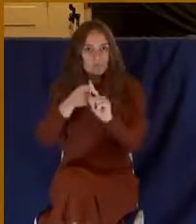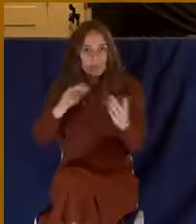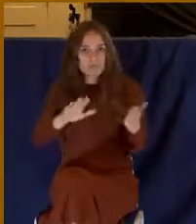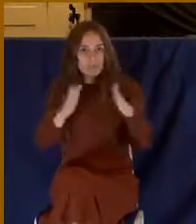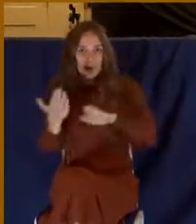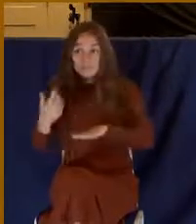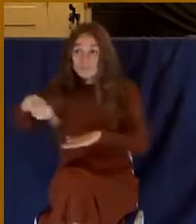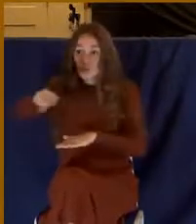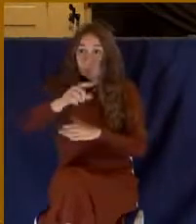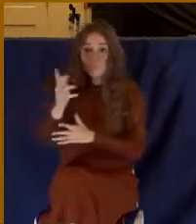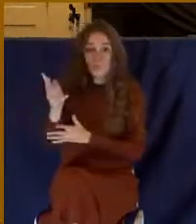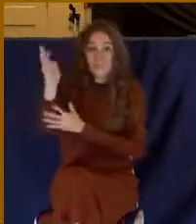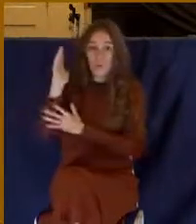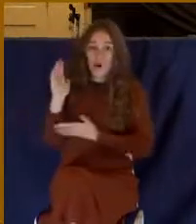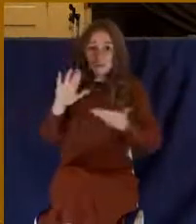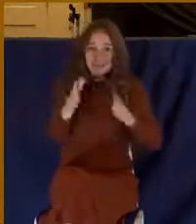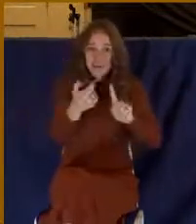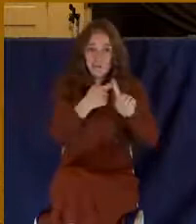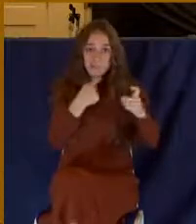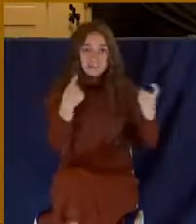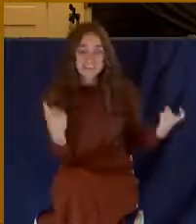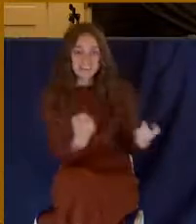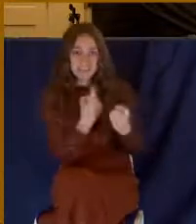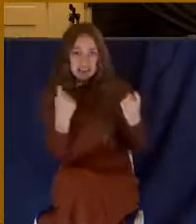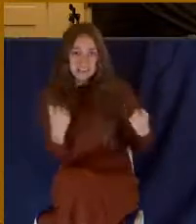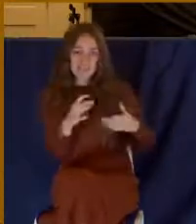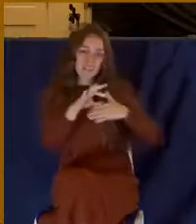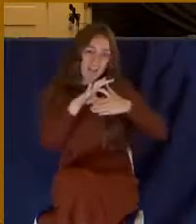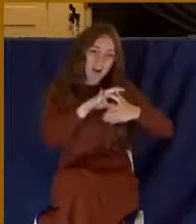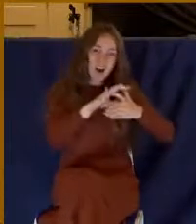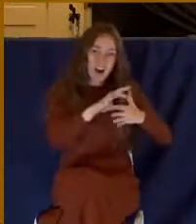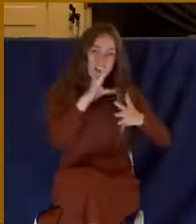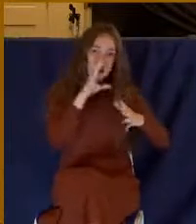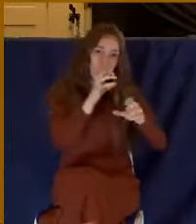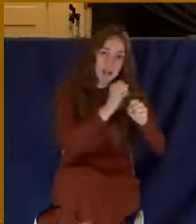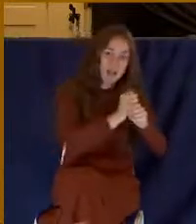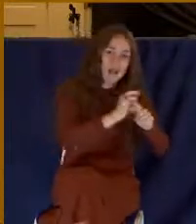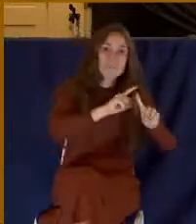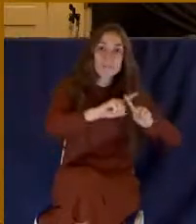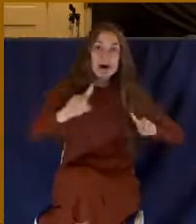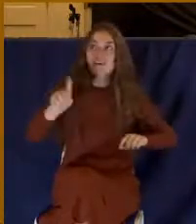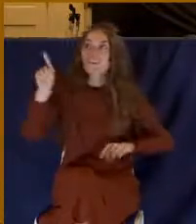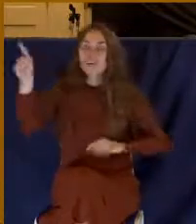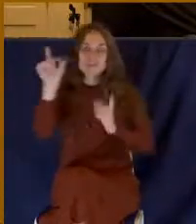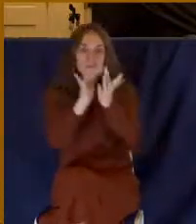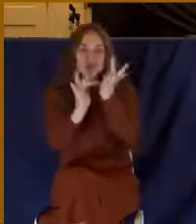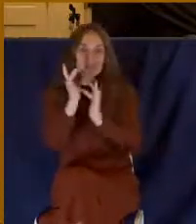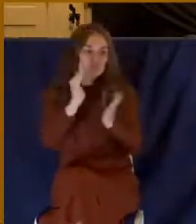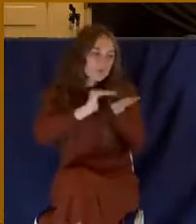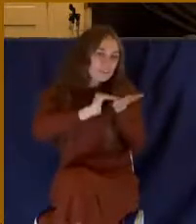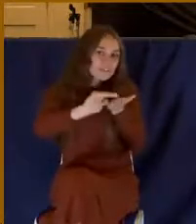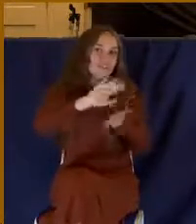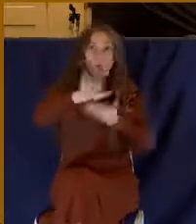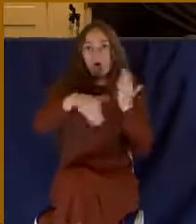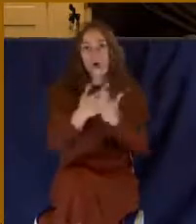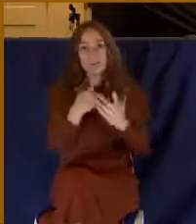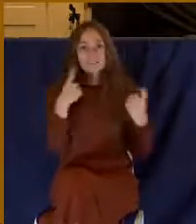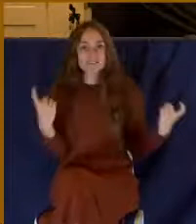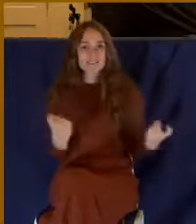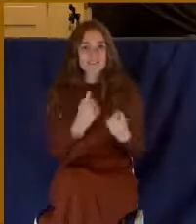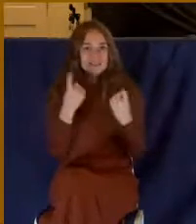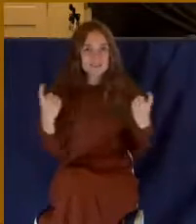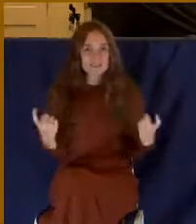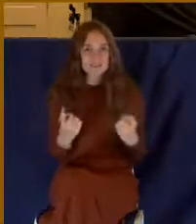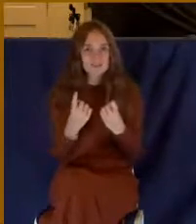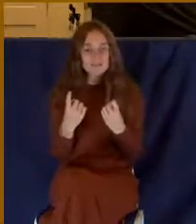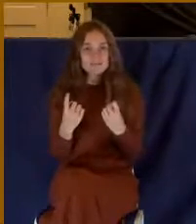uncircumcision of your flesh, hath he quickened together with him, having forgiven you all trespasses, botting out the handwriting of ordinances